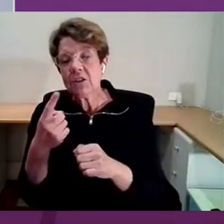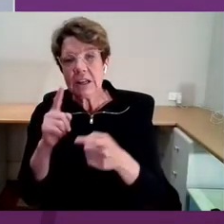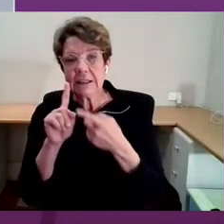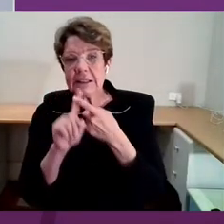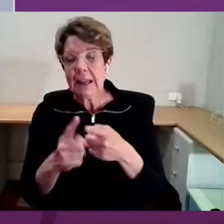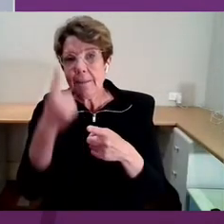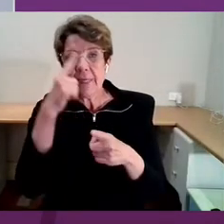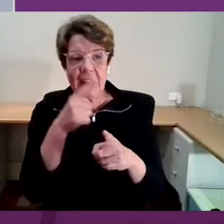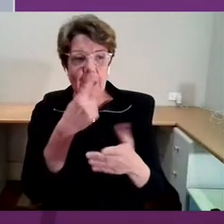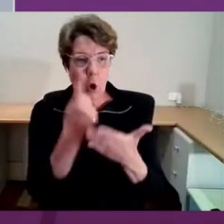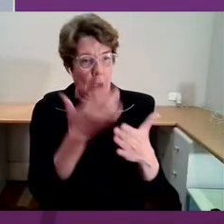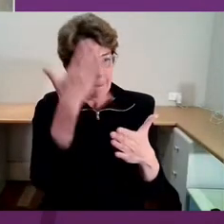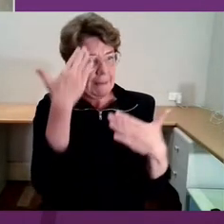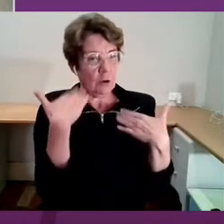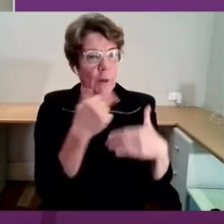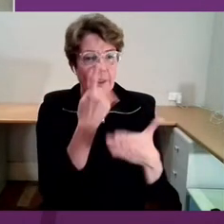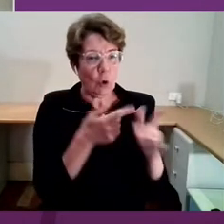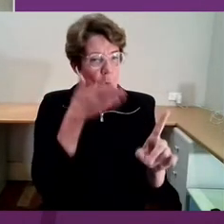problem.